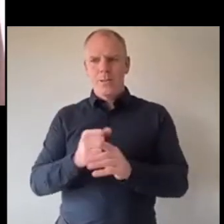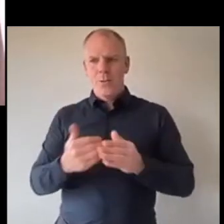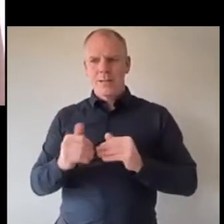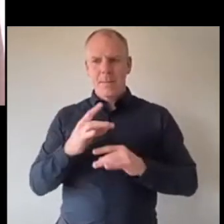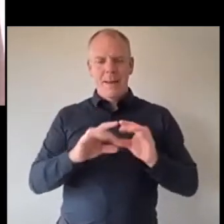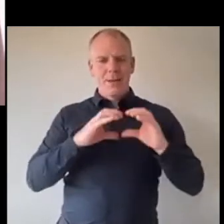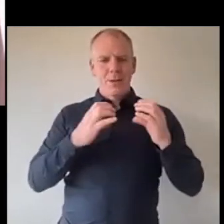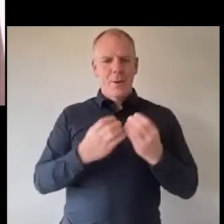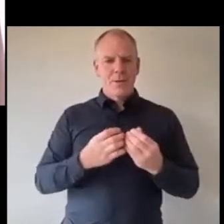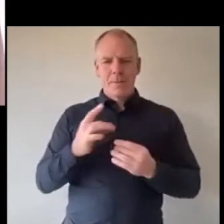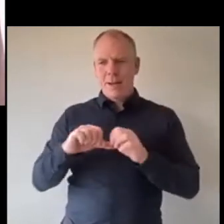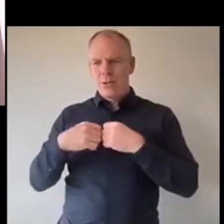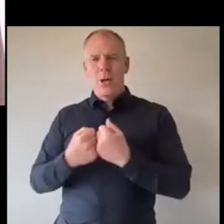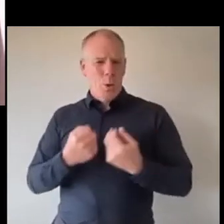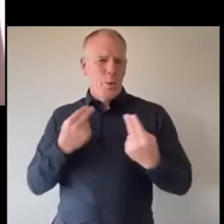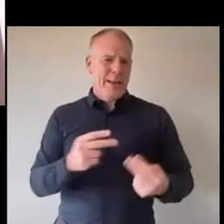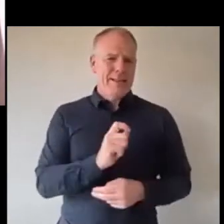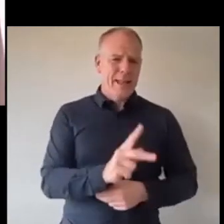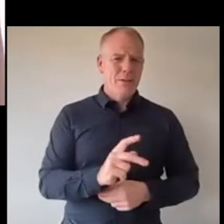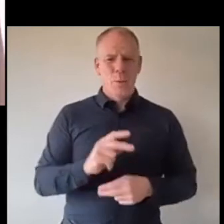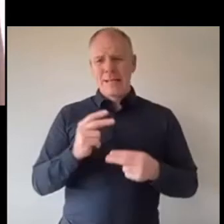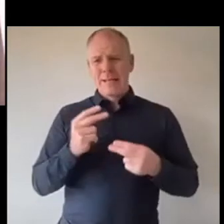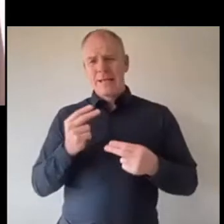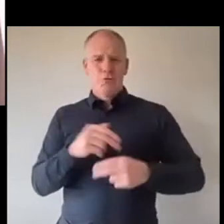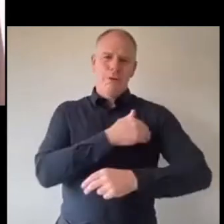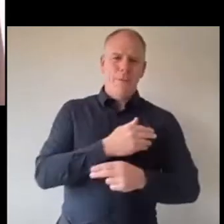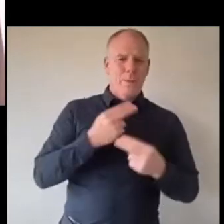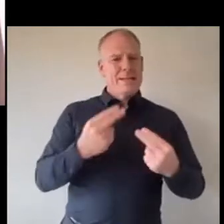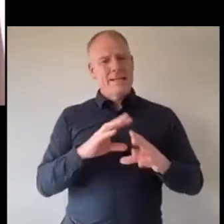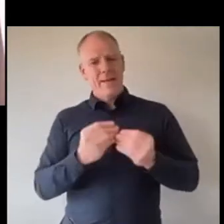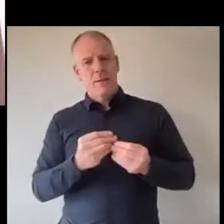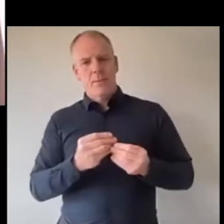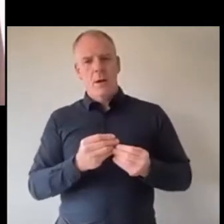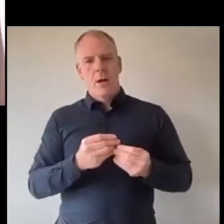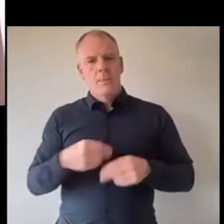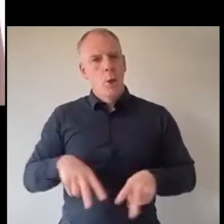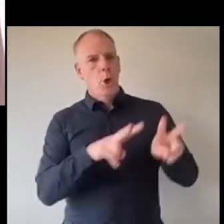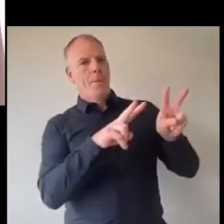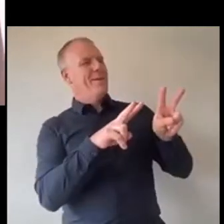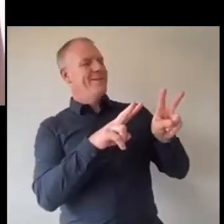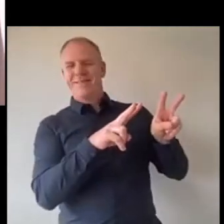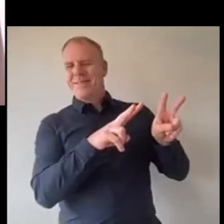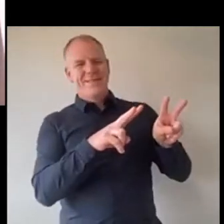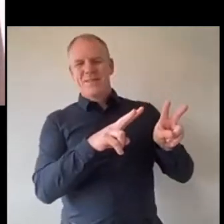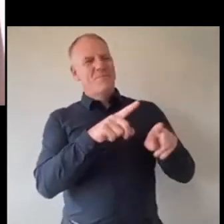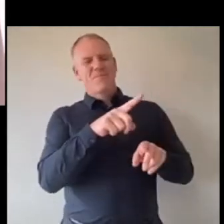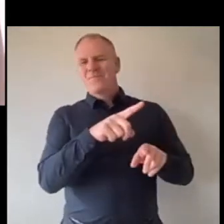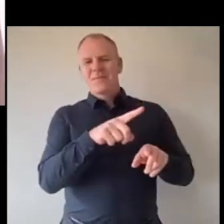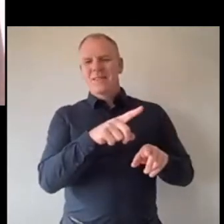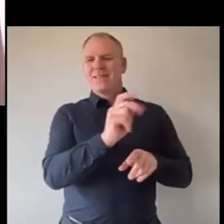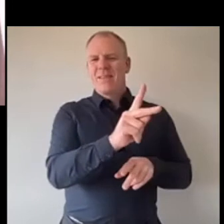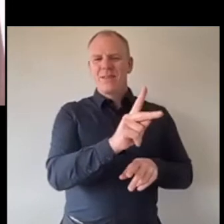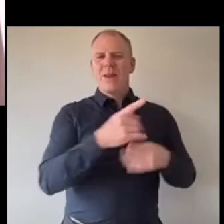escapism and we need crap TV and we need all that stuff but we really should stop putting them on ridiculous pedestals they're human beings with flaws just like us